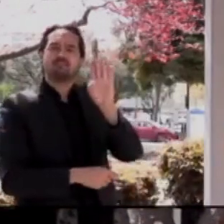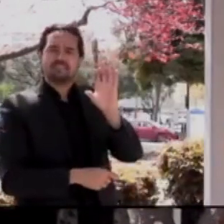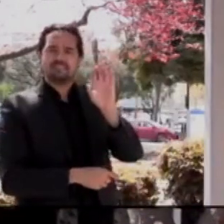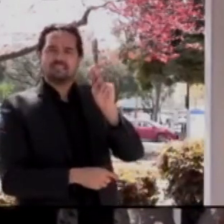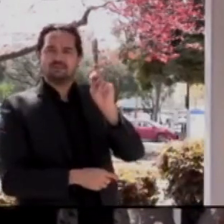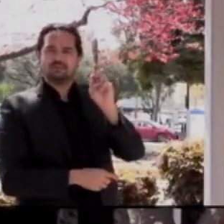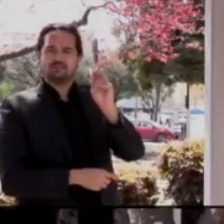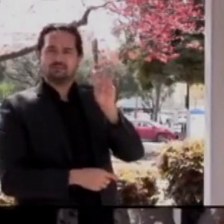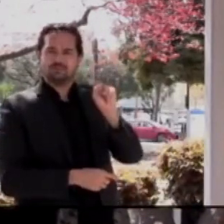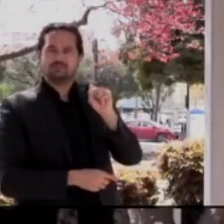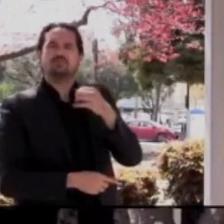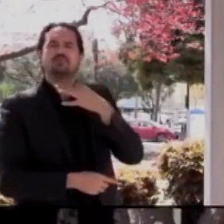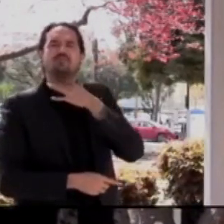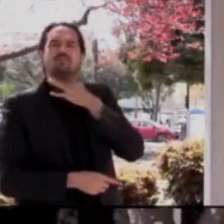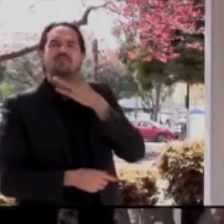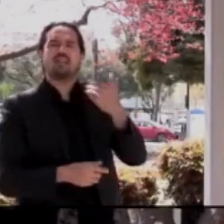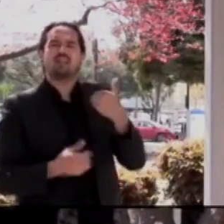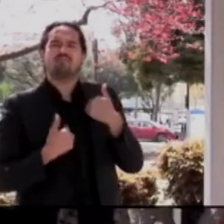year in this county.